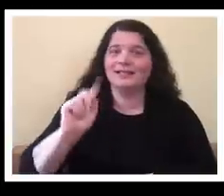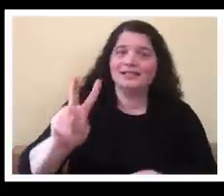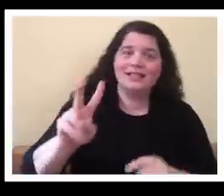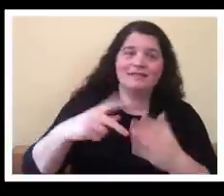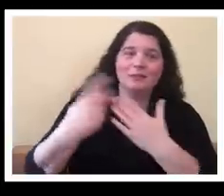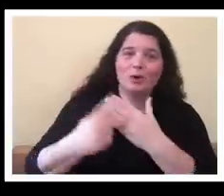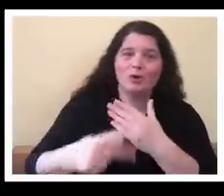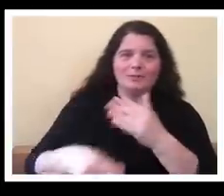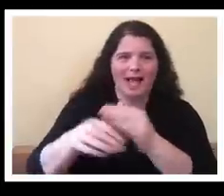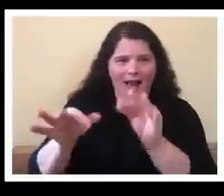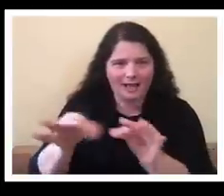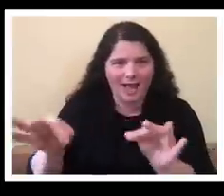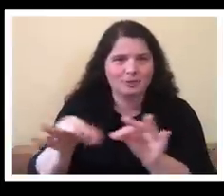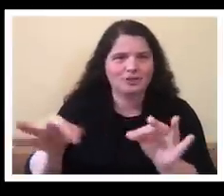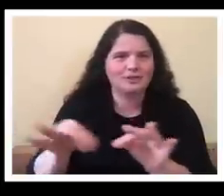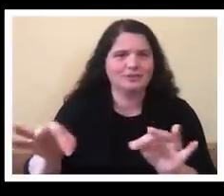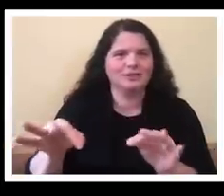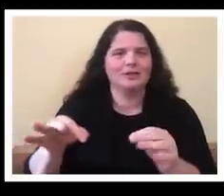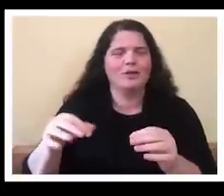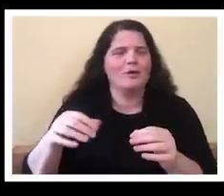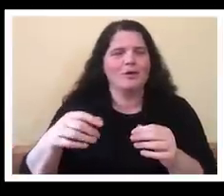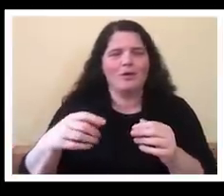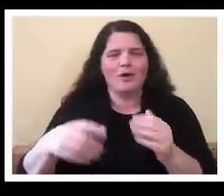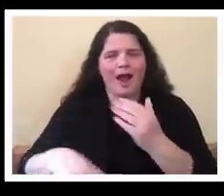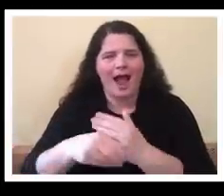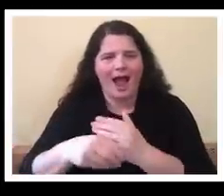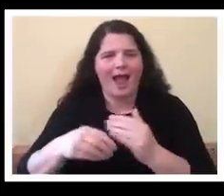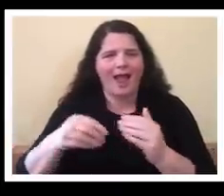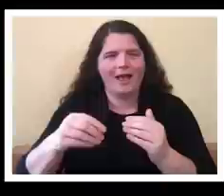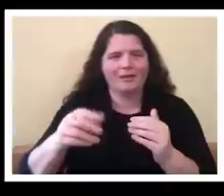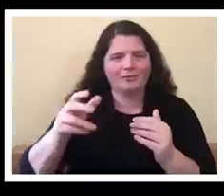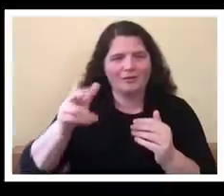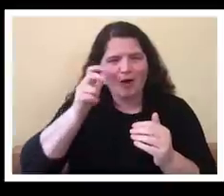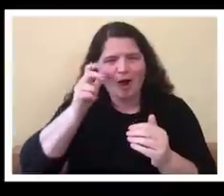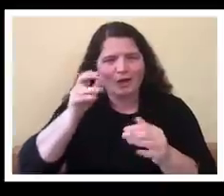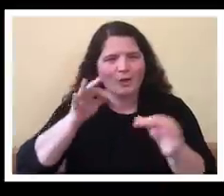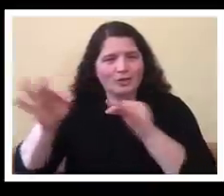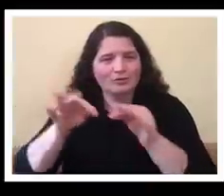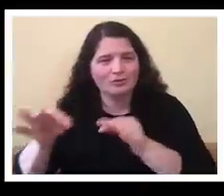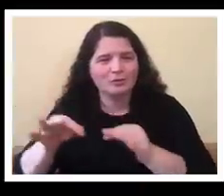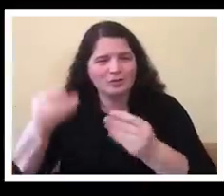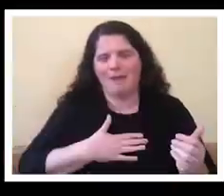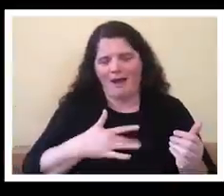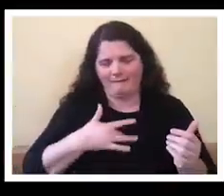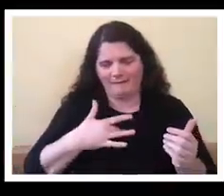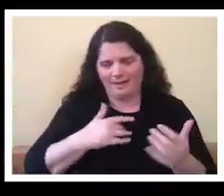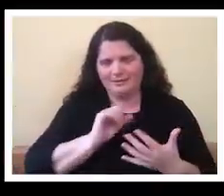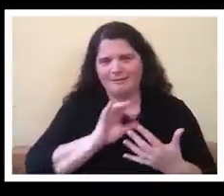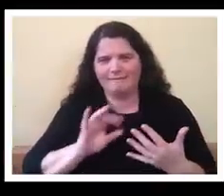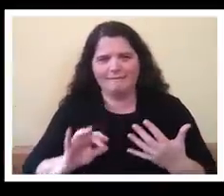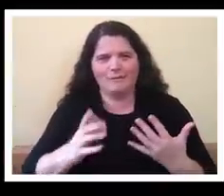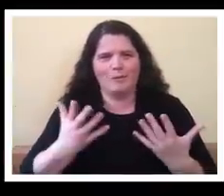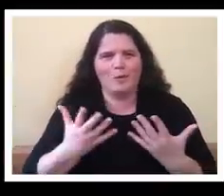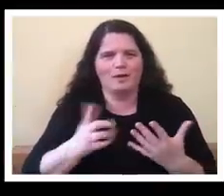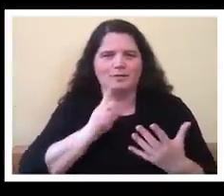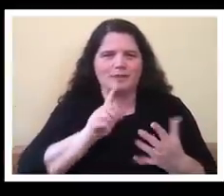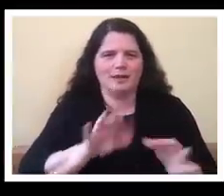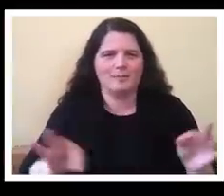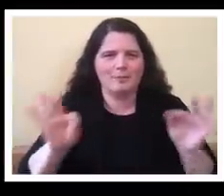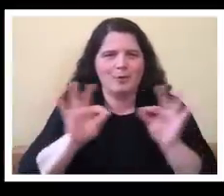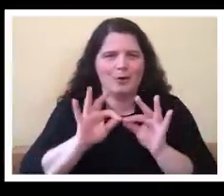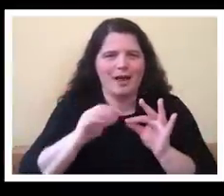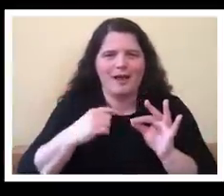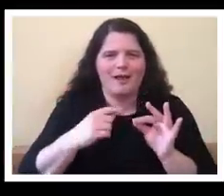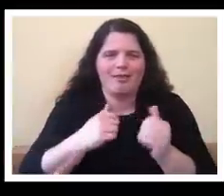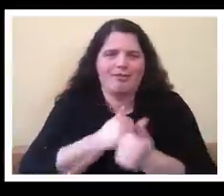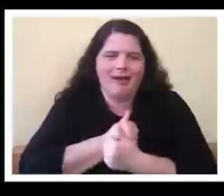actually doing they're actually telling us what's going on on the tv side i feel that it's very important i really love the people in